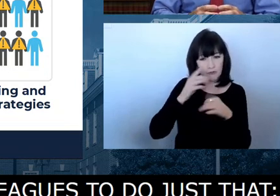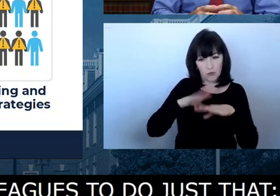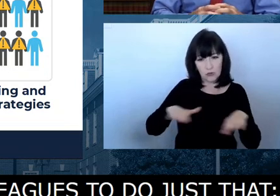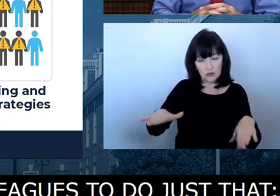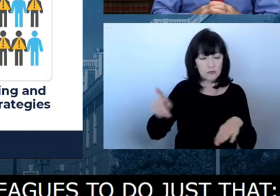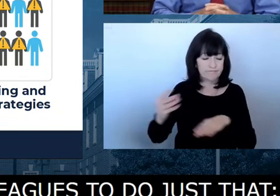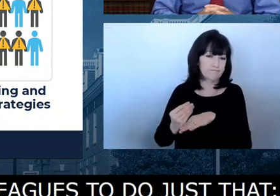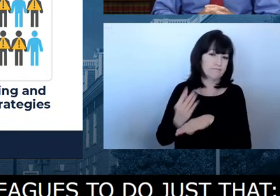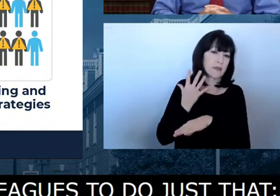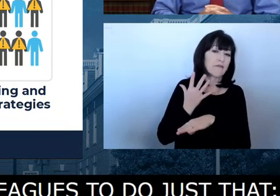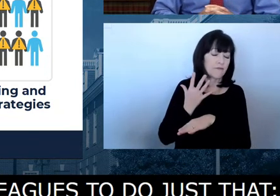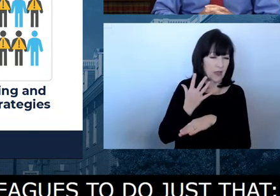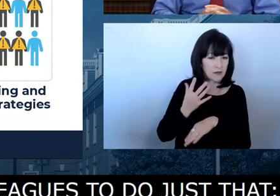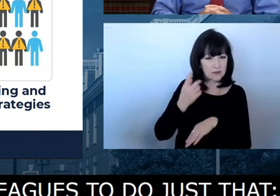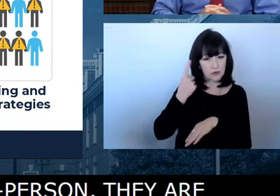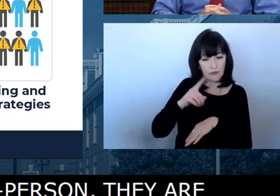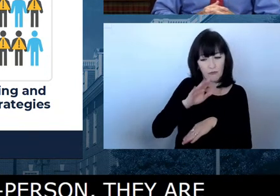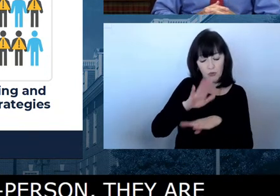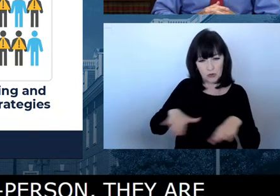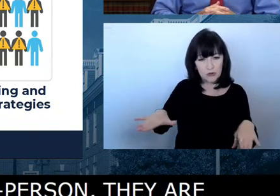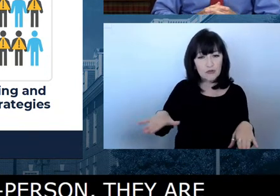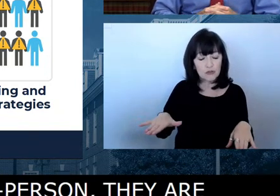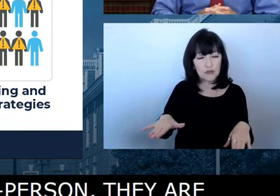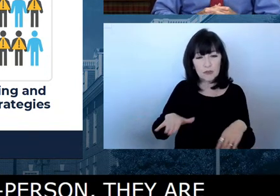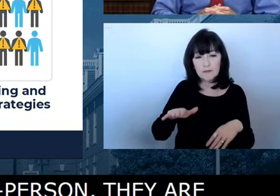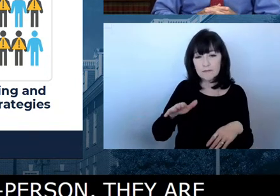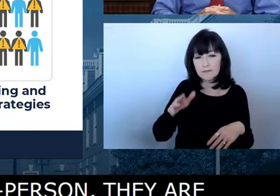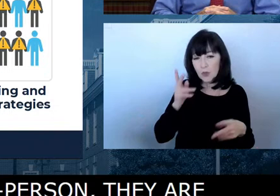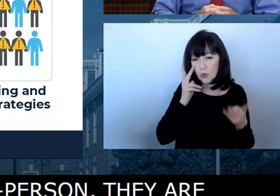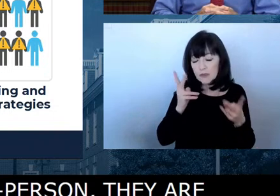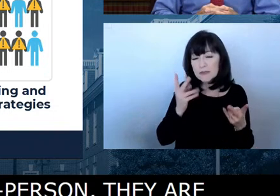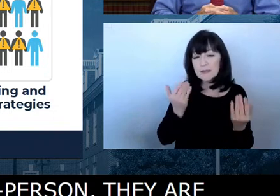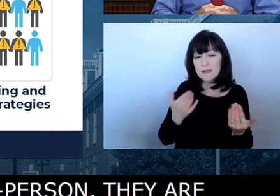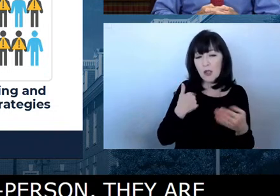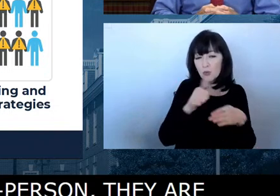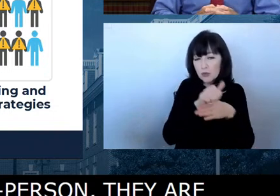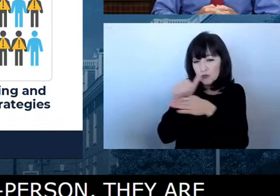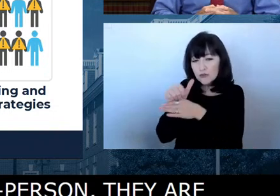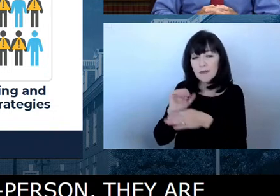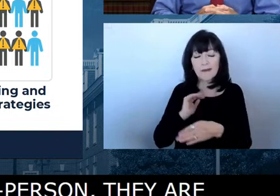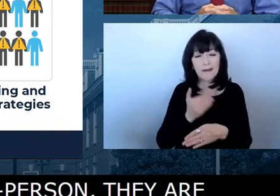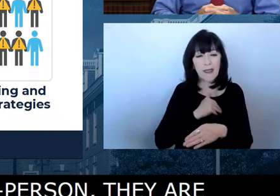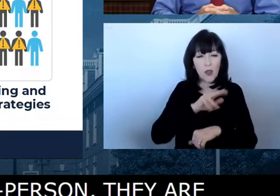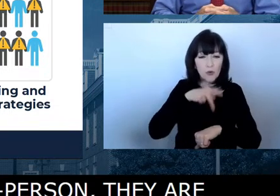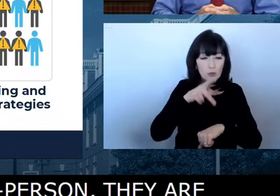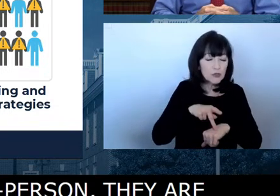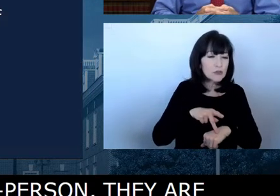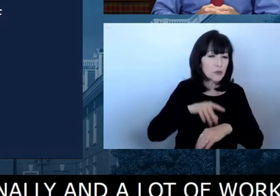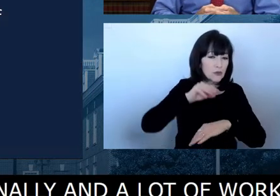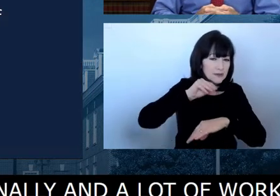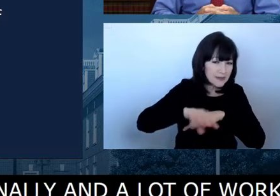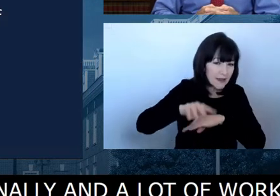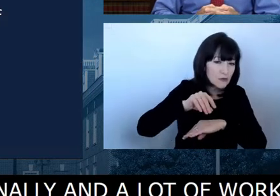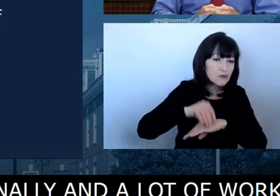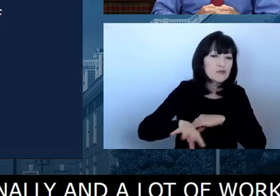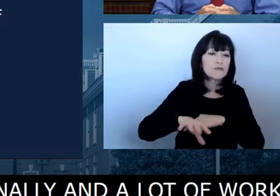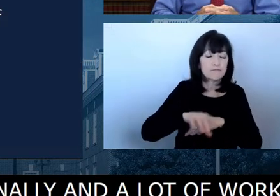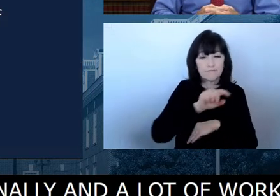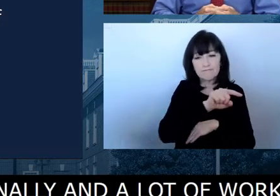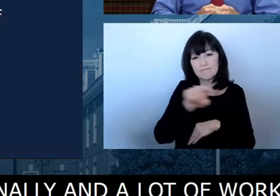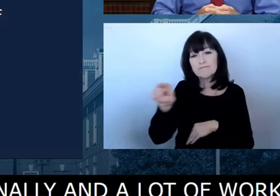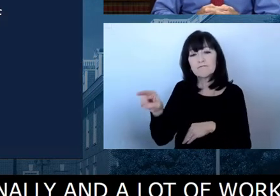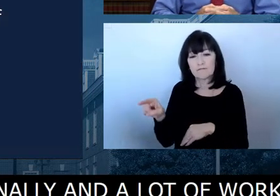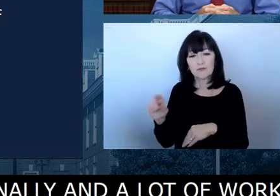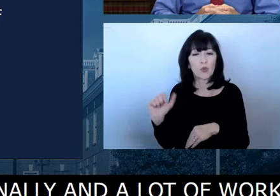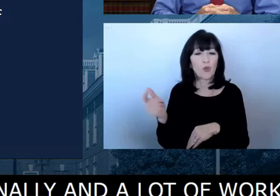educators, our teachers, our counselors, our administrators, principals across our state, uh, Dr. Holdeck, uh, thanks for joining